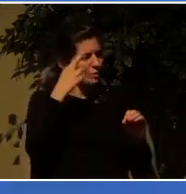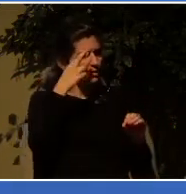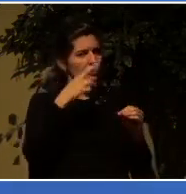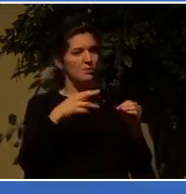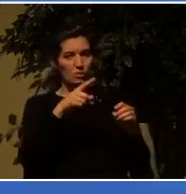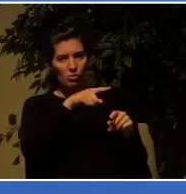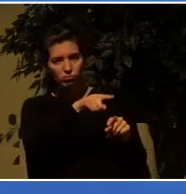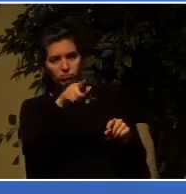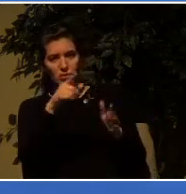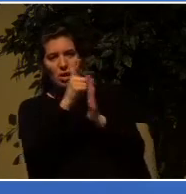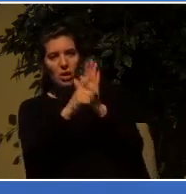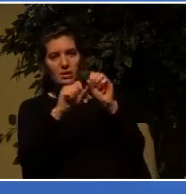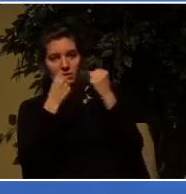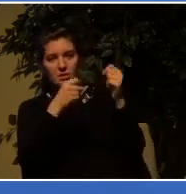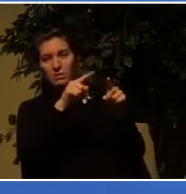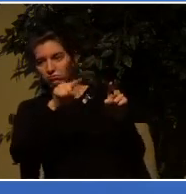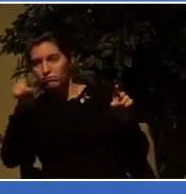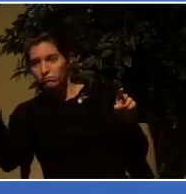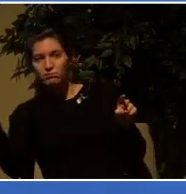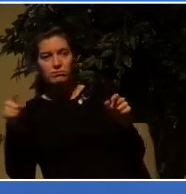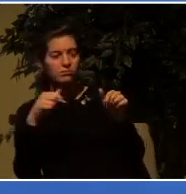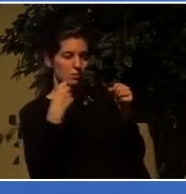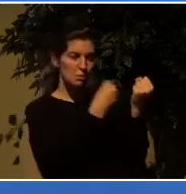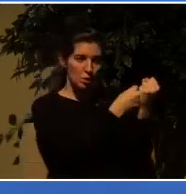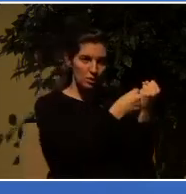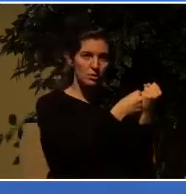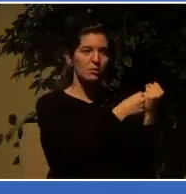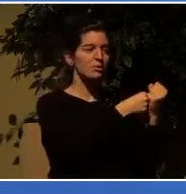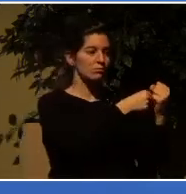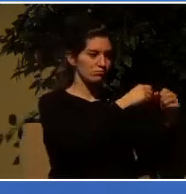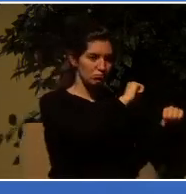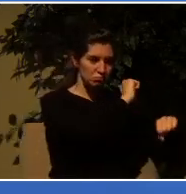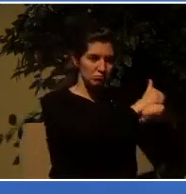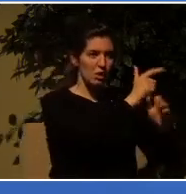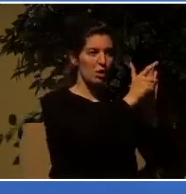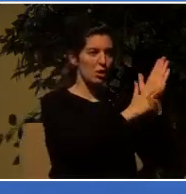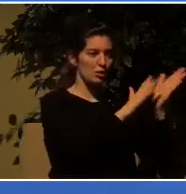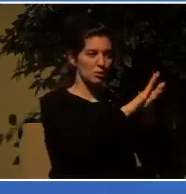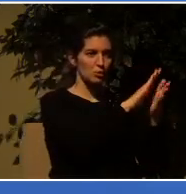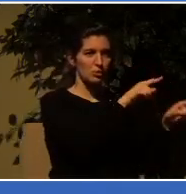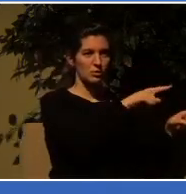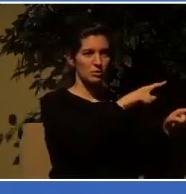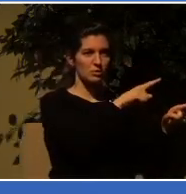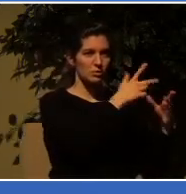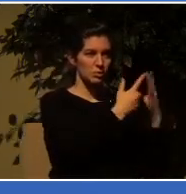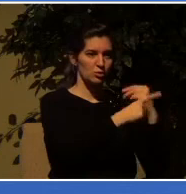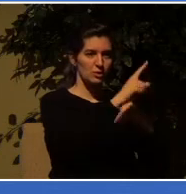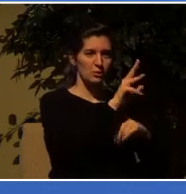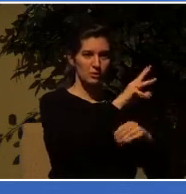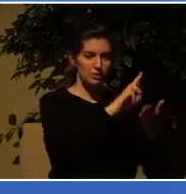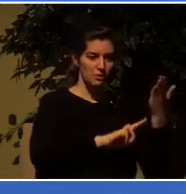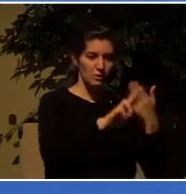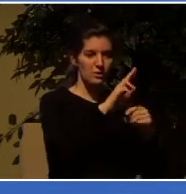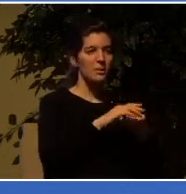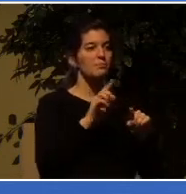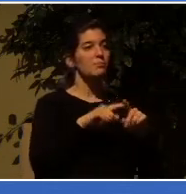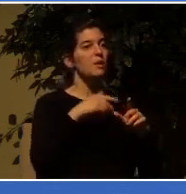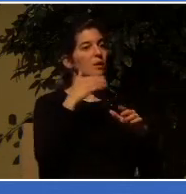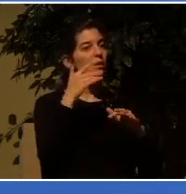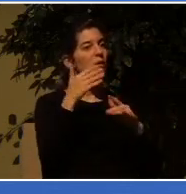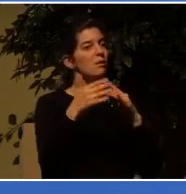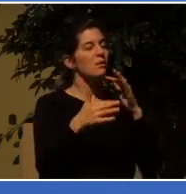Well, as time has gone on, other societies began voting against it. The British